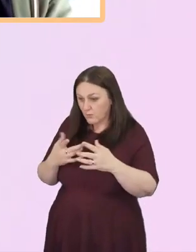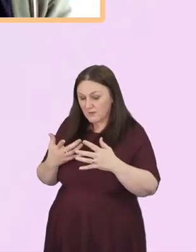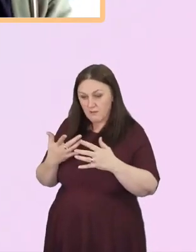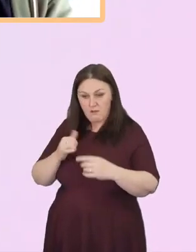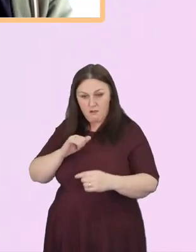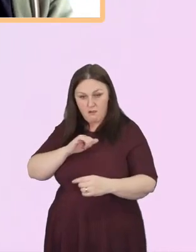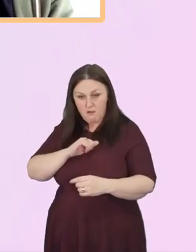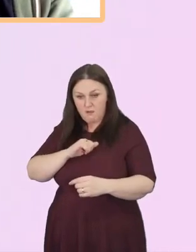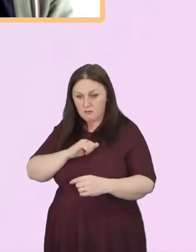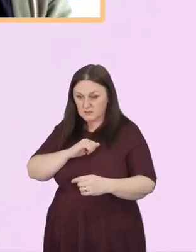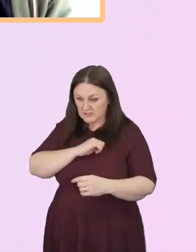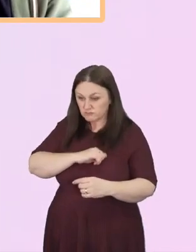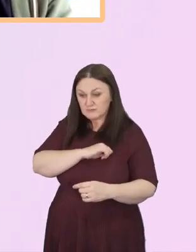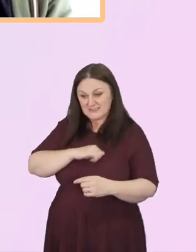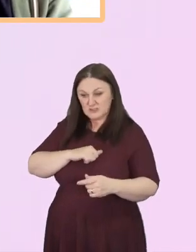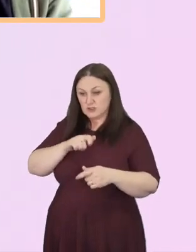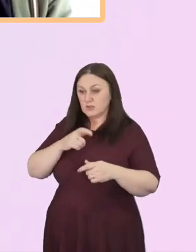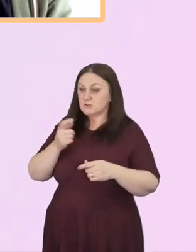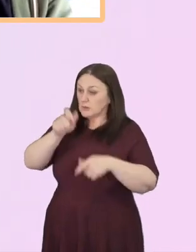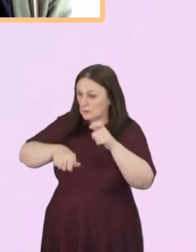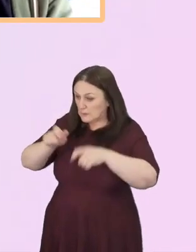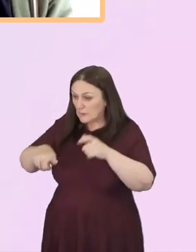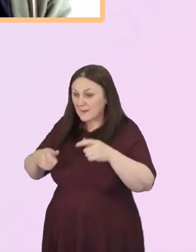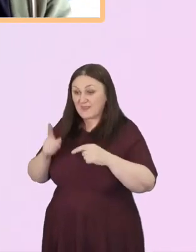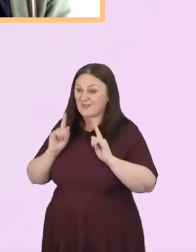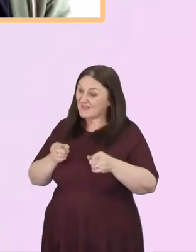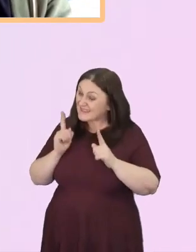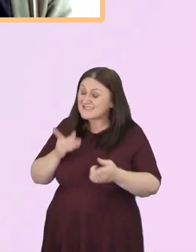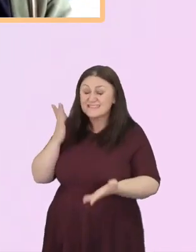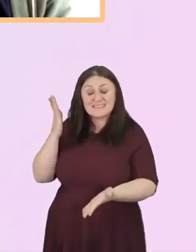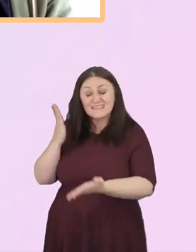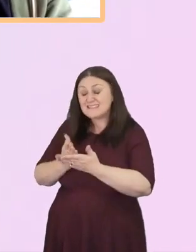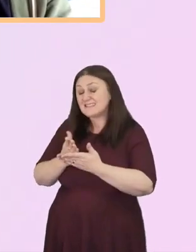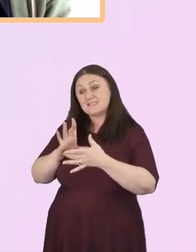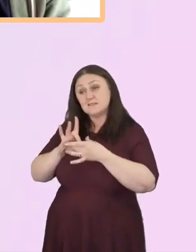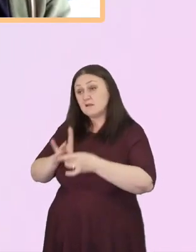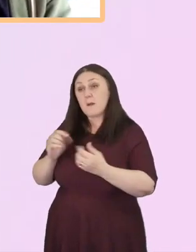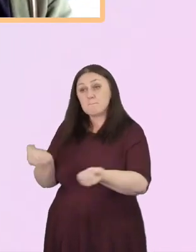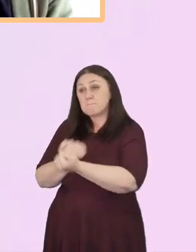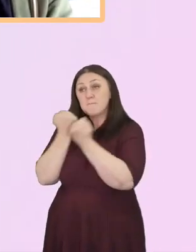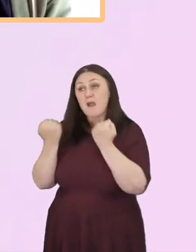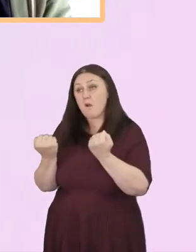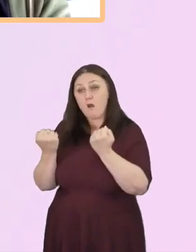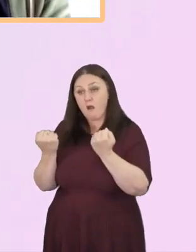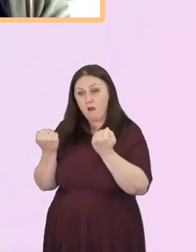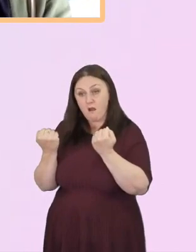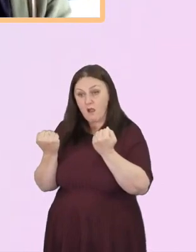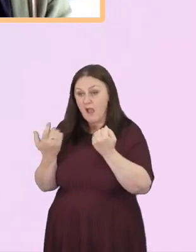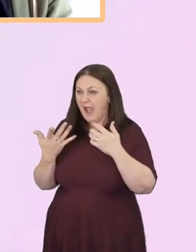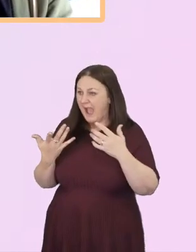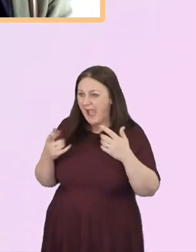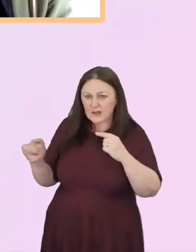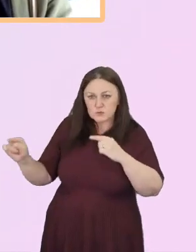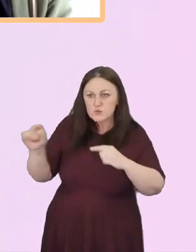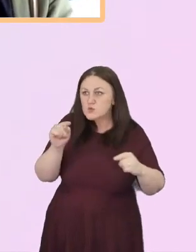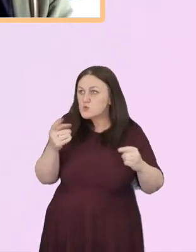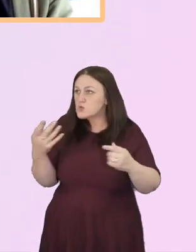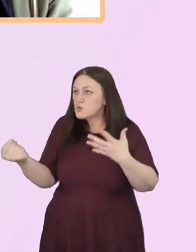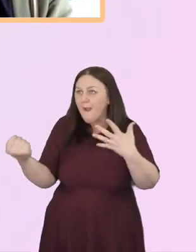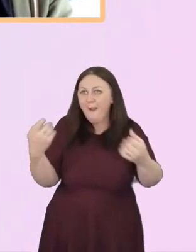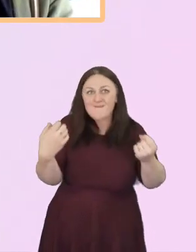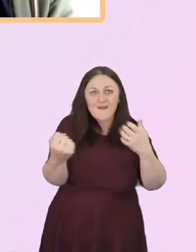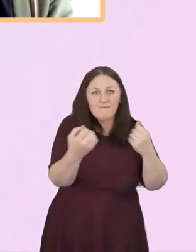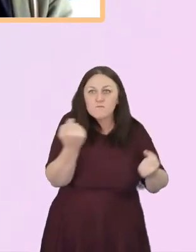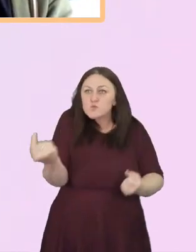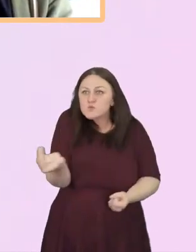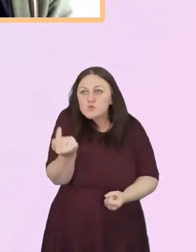power and the power dynamic that is at work wherever we are. So, yeah, globally, you know, it's about